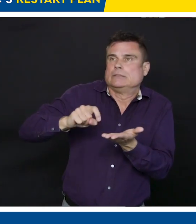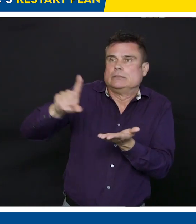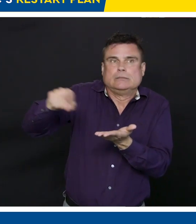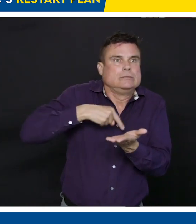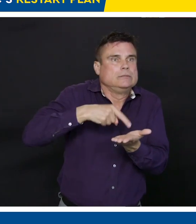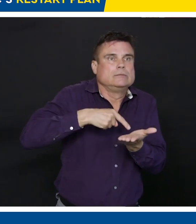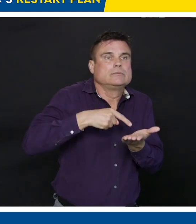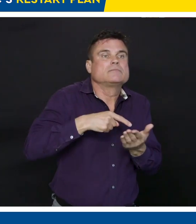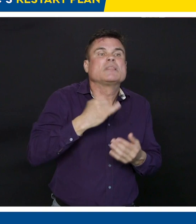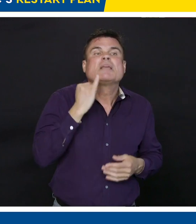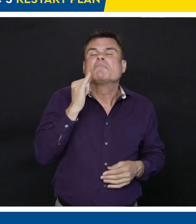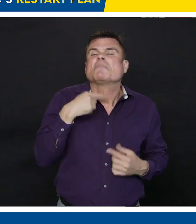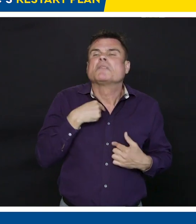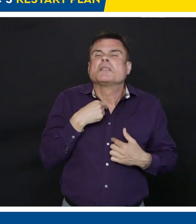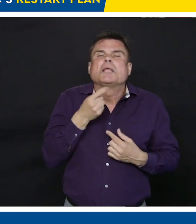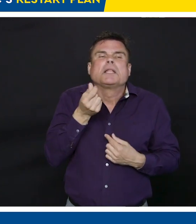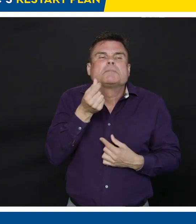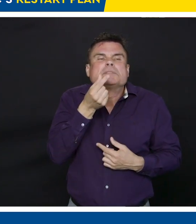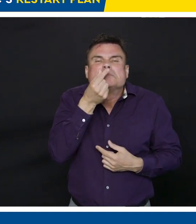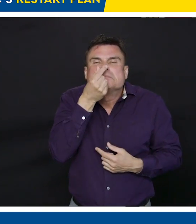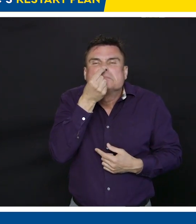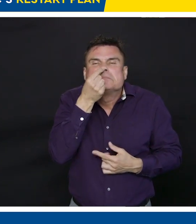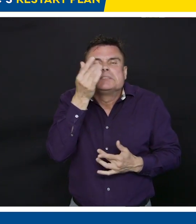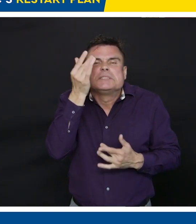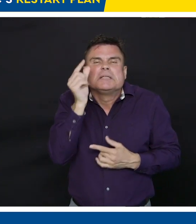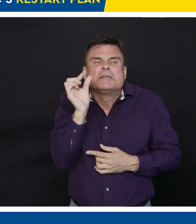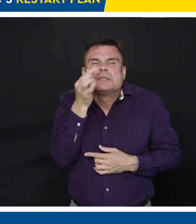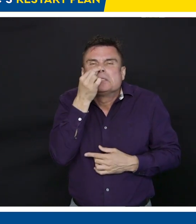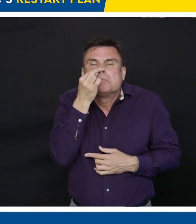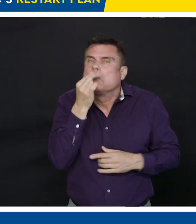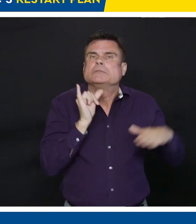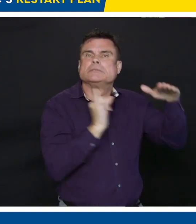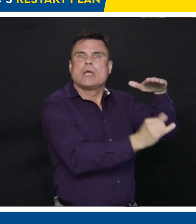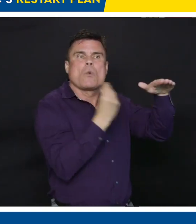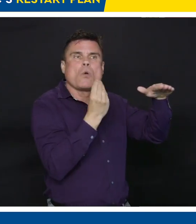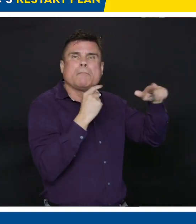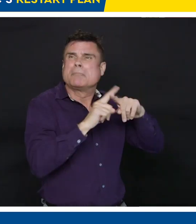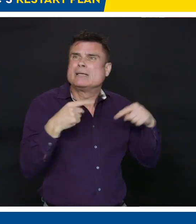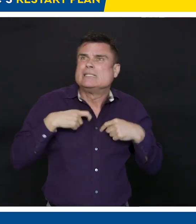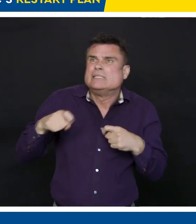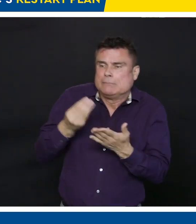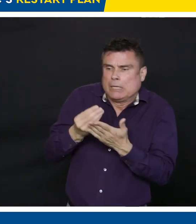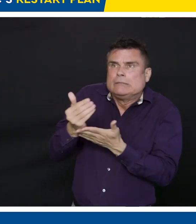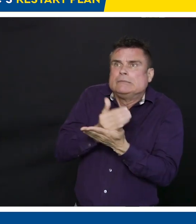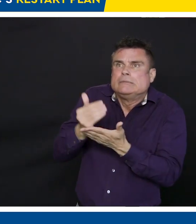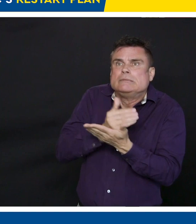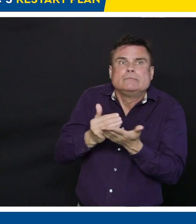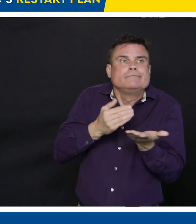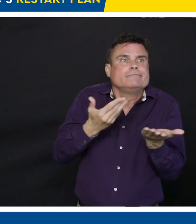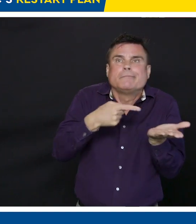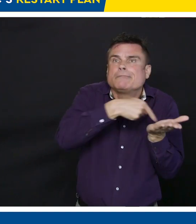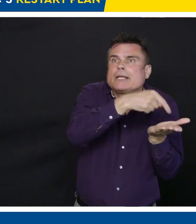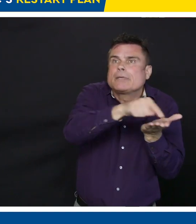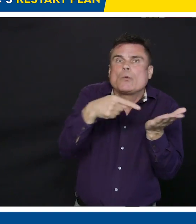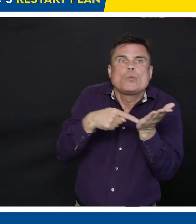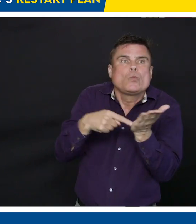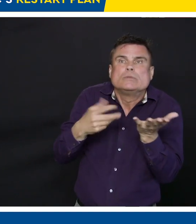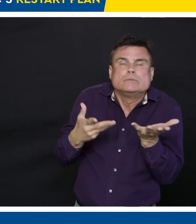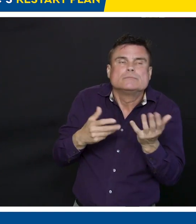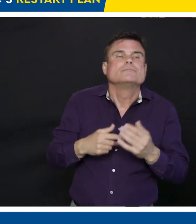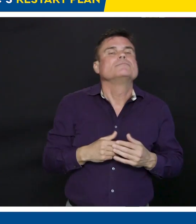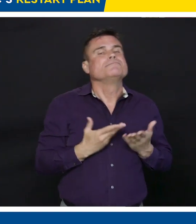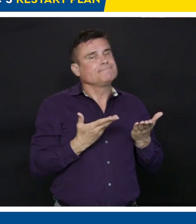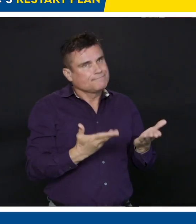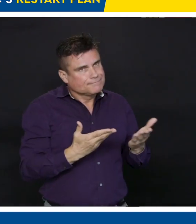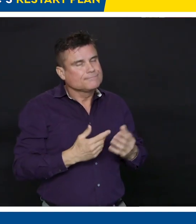now. Again, it was, you know, the urging of the public health officer that we ensure that people do not come to the workplace when they're